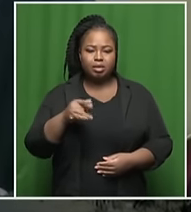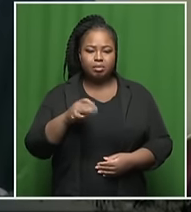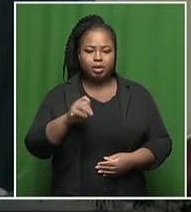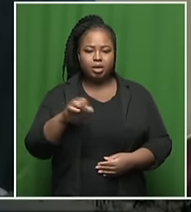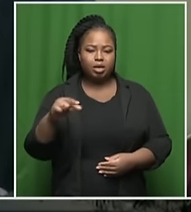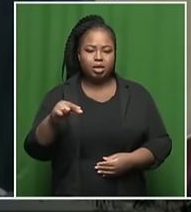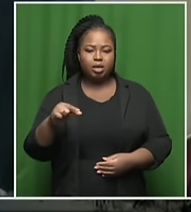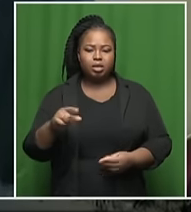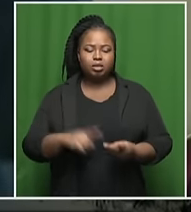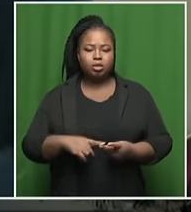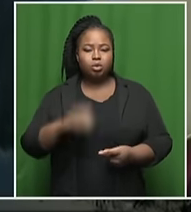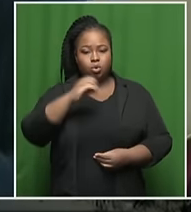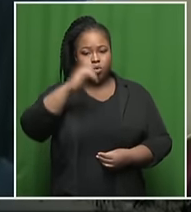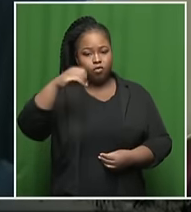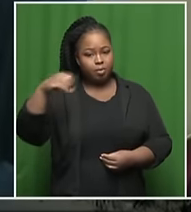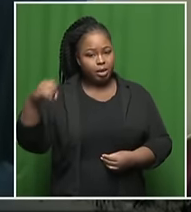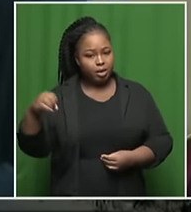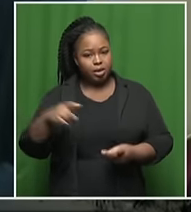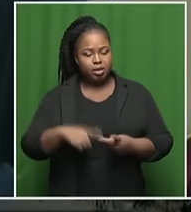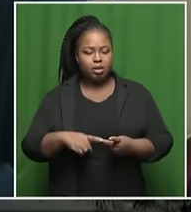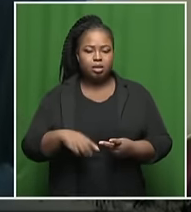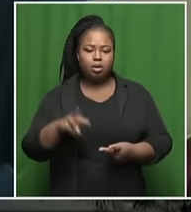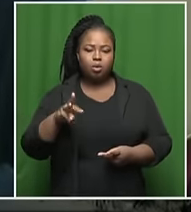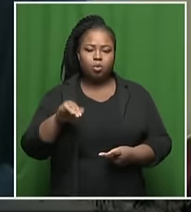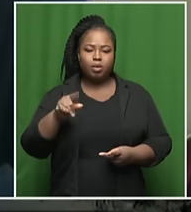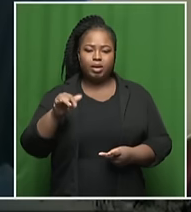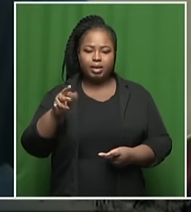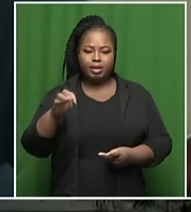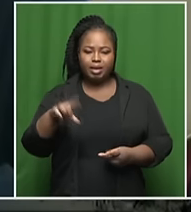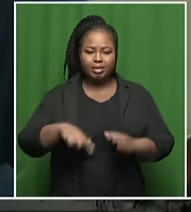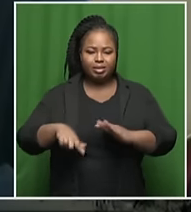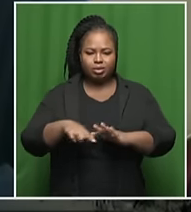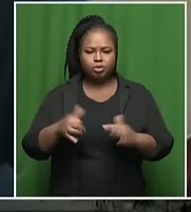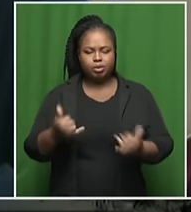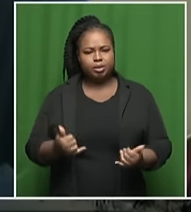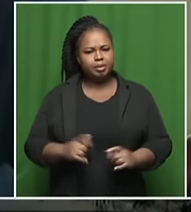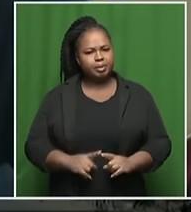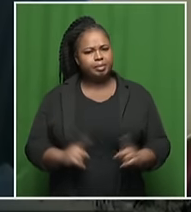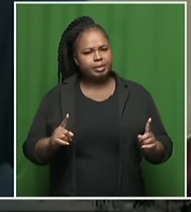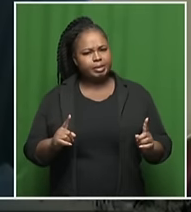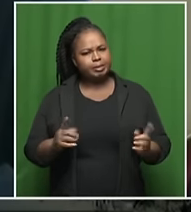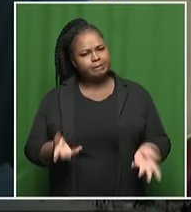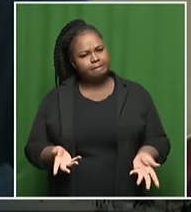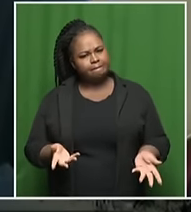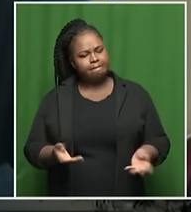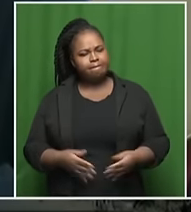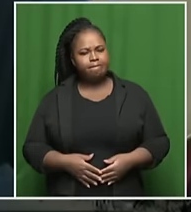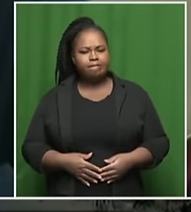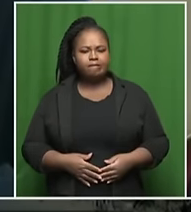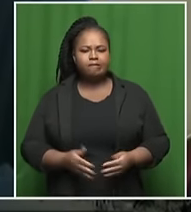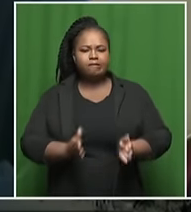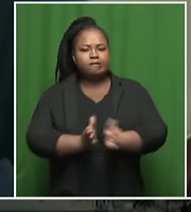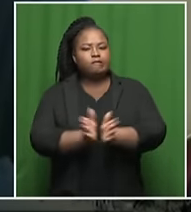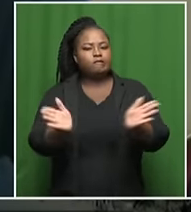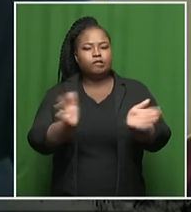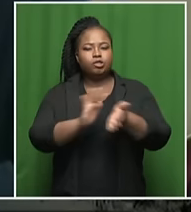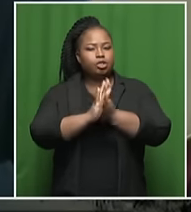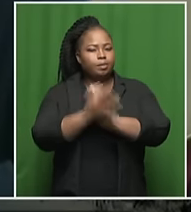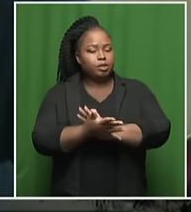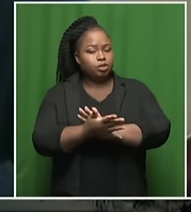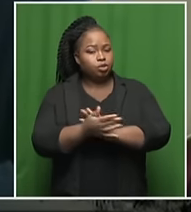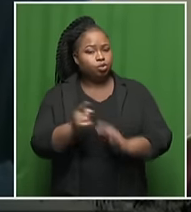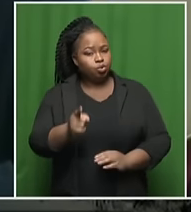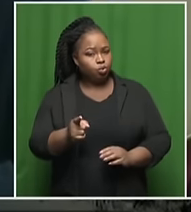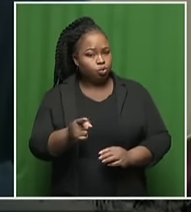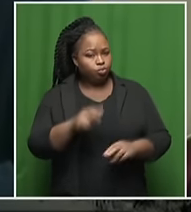Basin, Overburg and, of course, the Winelands for today. But with regard to just the general damage, have you been